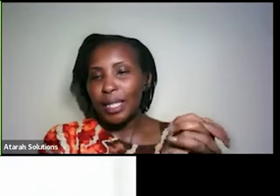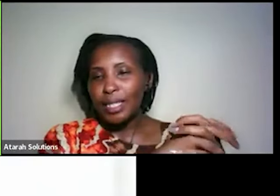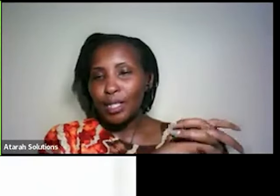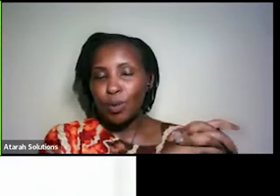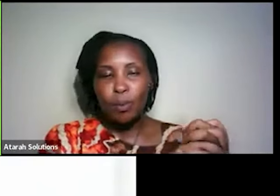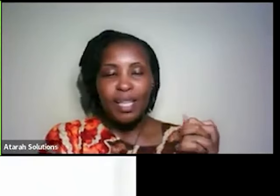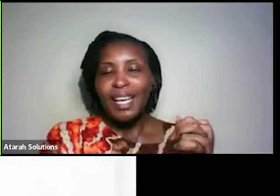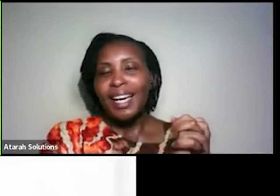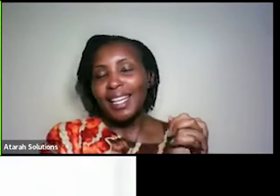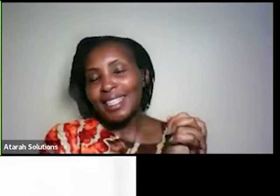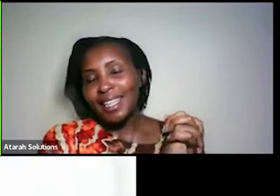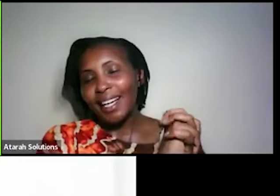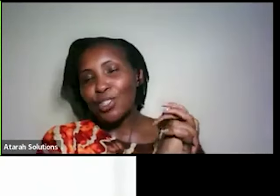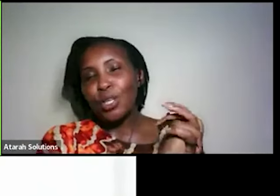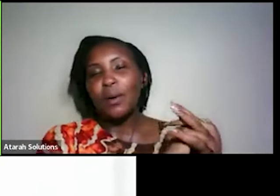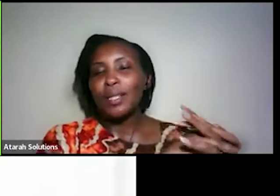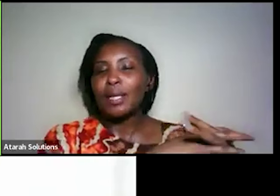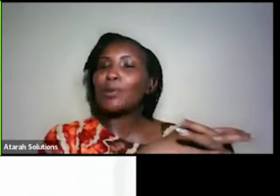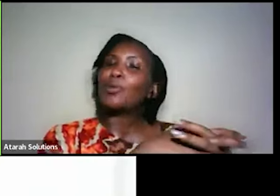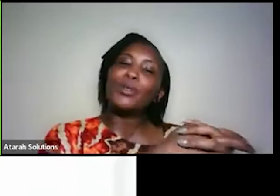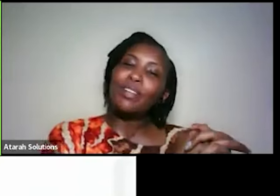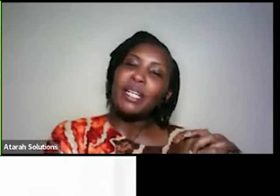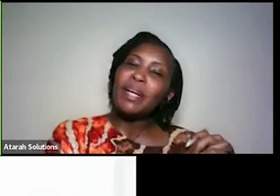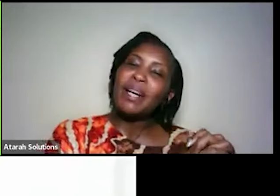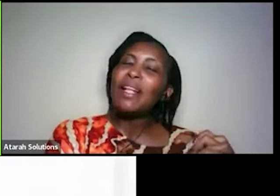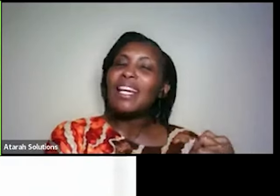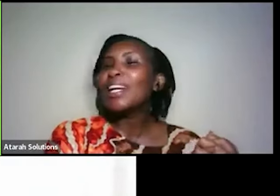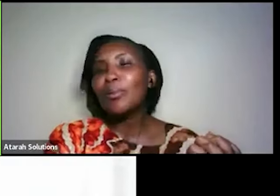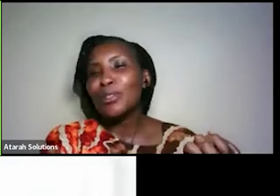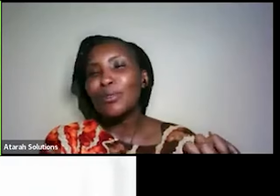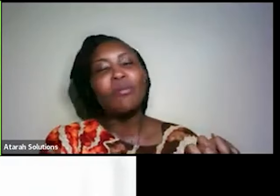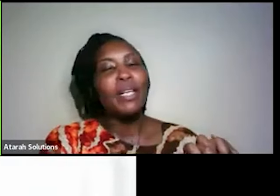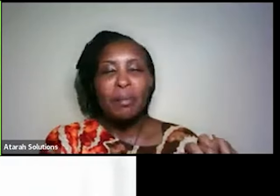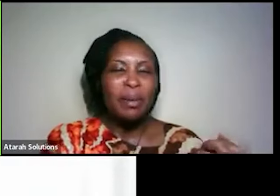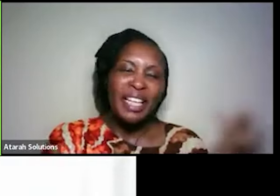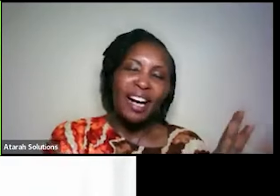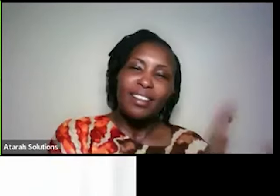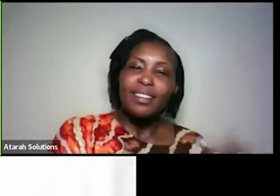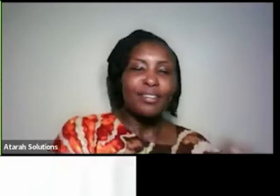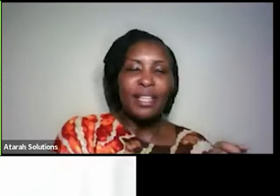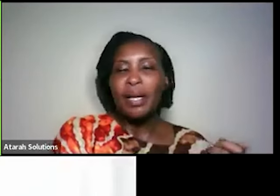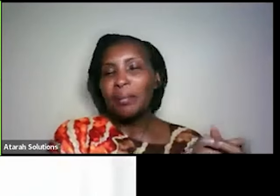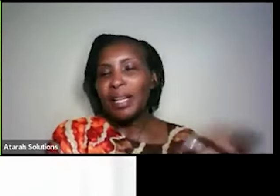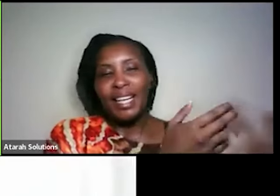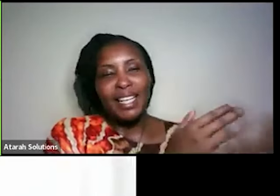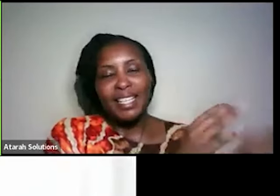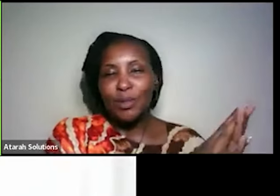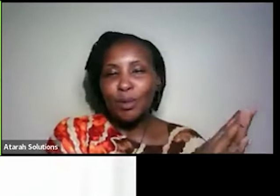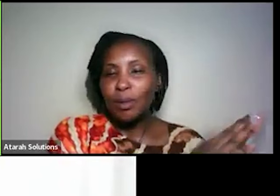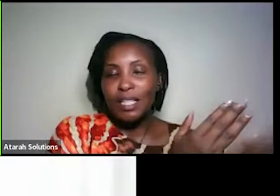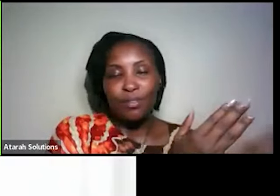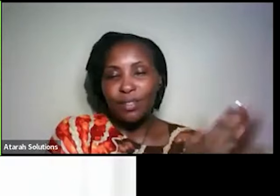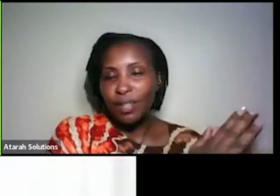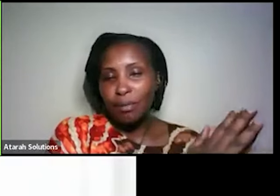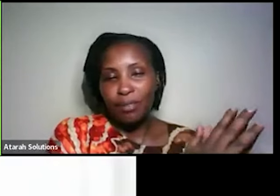uh do get in touch with me and that's the catch join our whatsapp group you'll find my number there i know most of you have my number but yeah find my number there get in